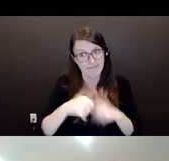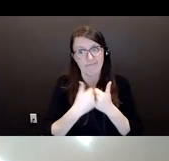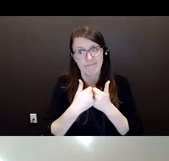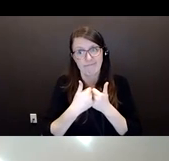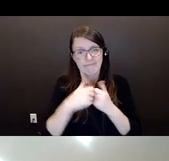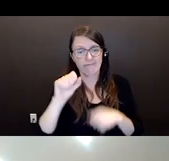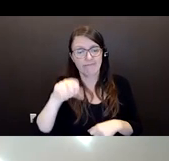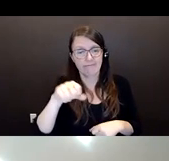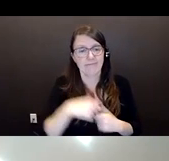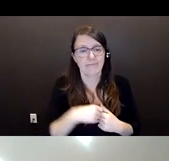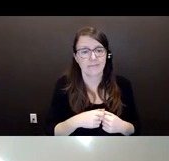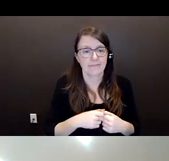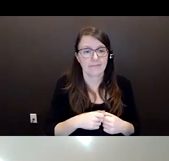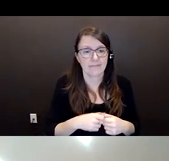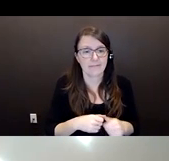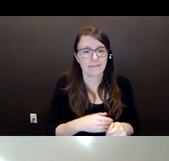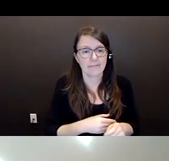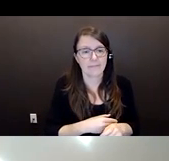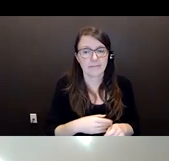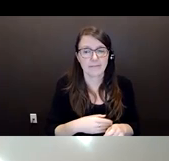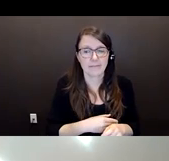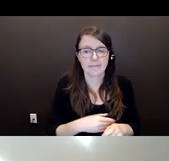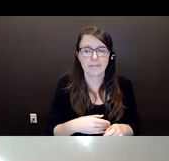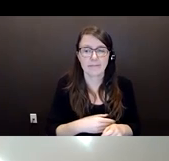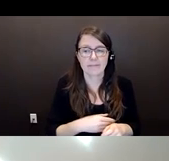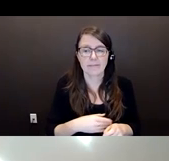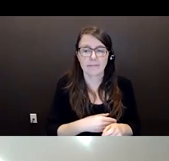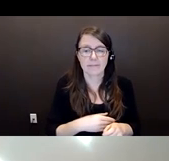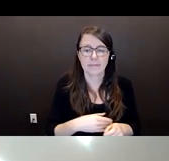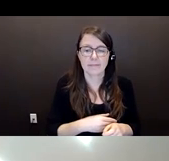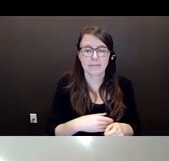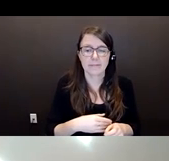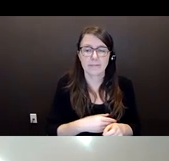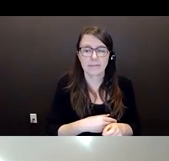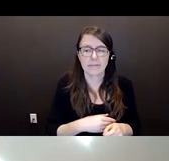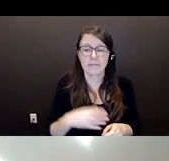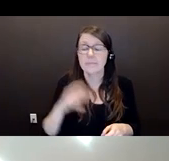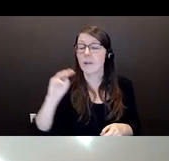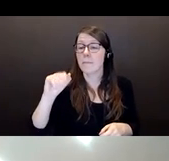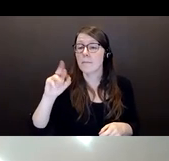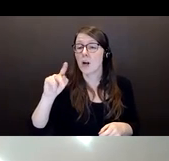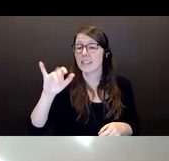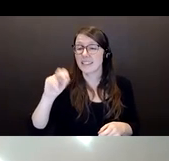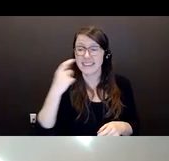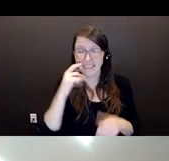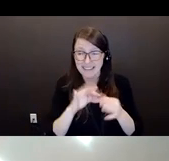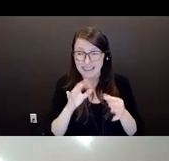looking at some of the police and investigations because it's not, as Martin indicated, does take time for